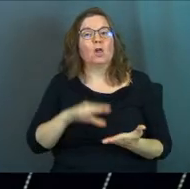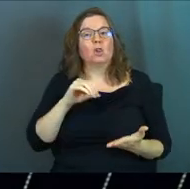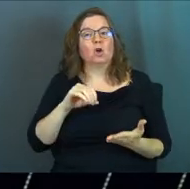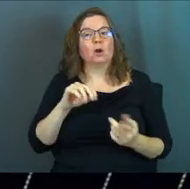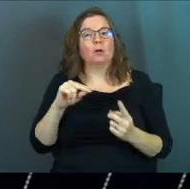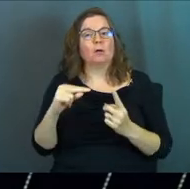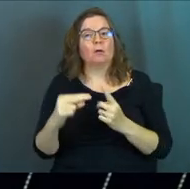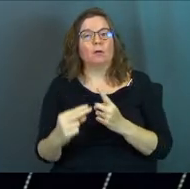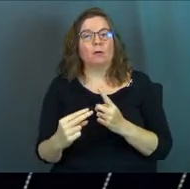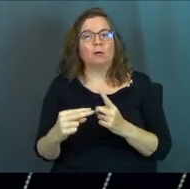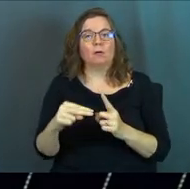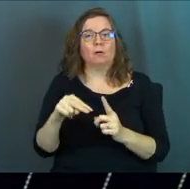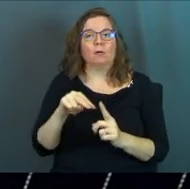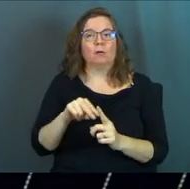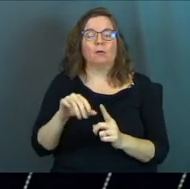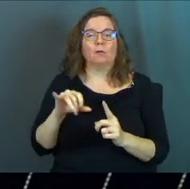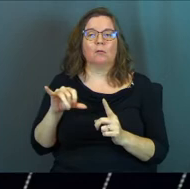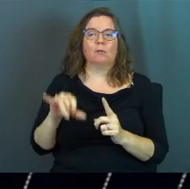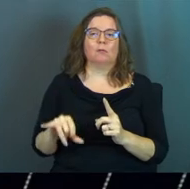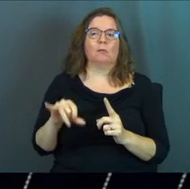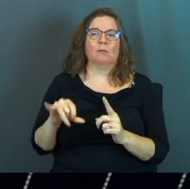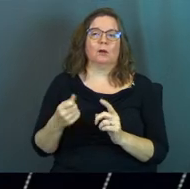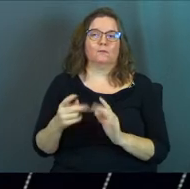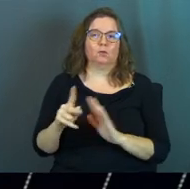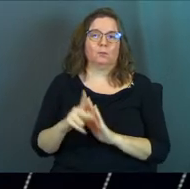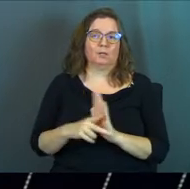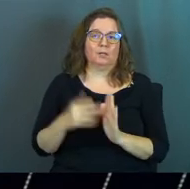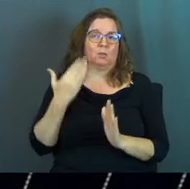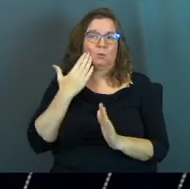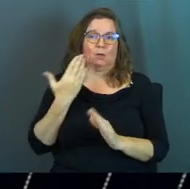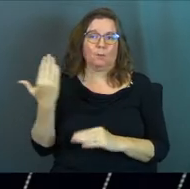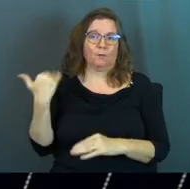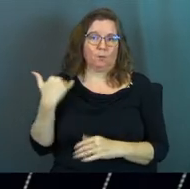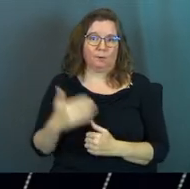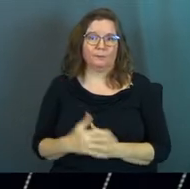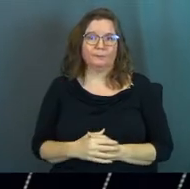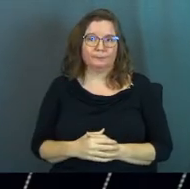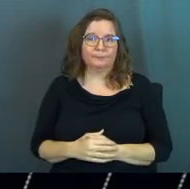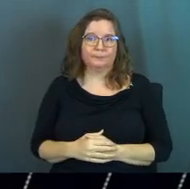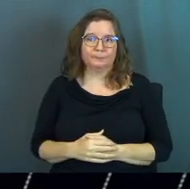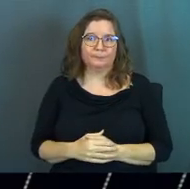learn a few nuances from each other, a few principles that you didn't know before.